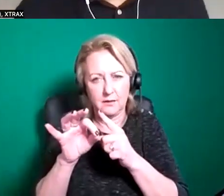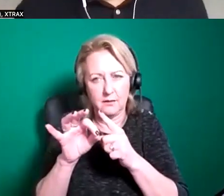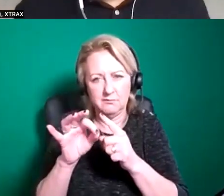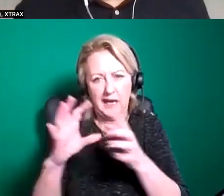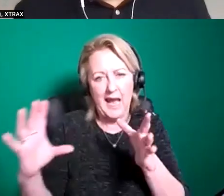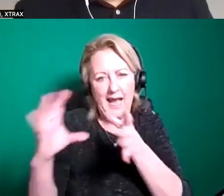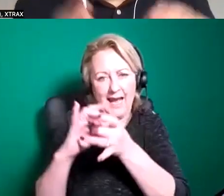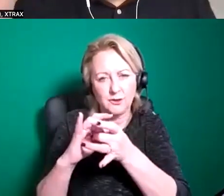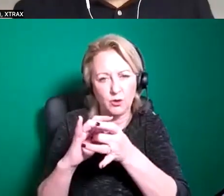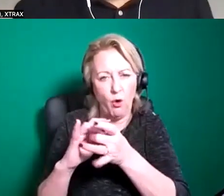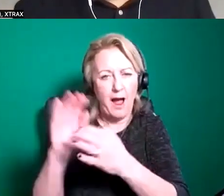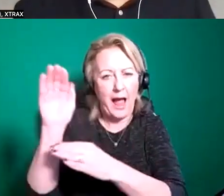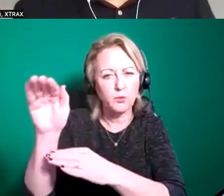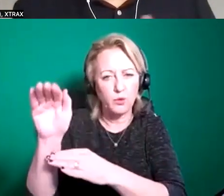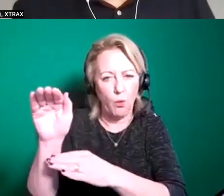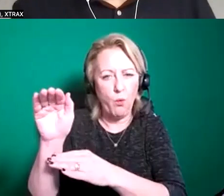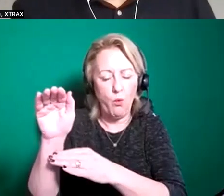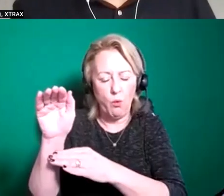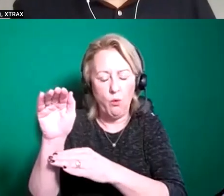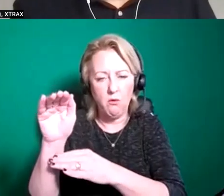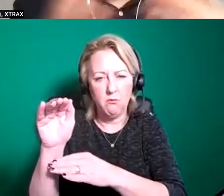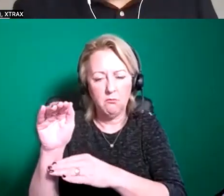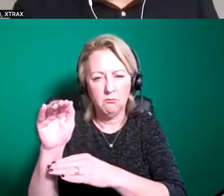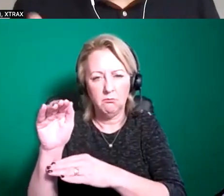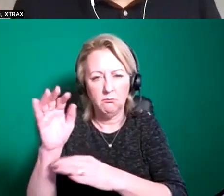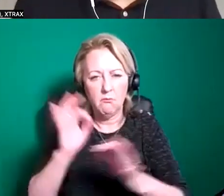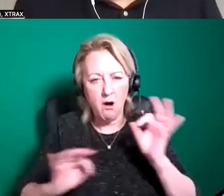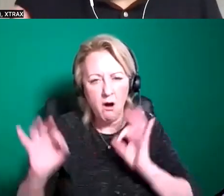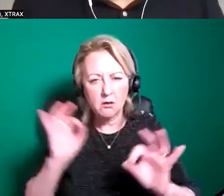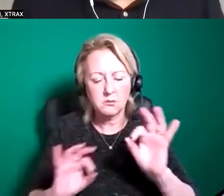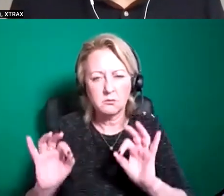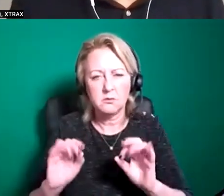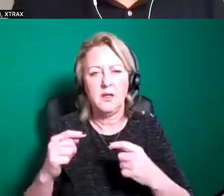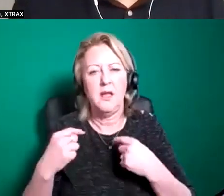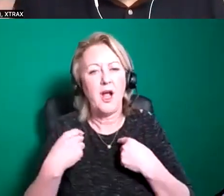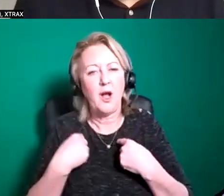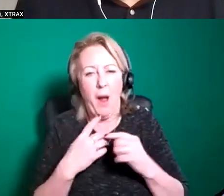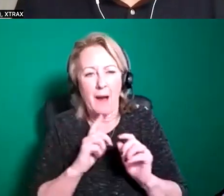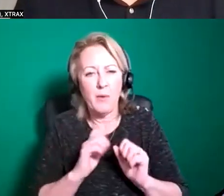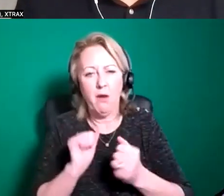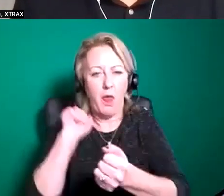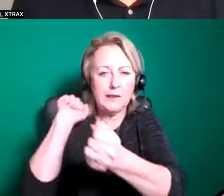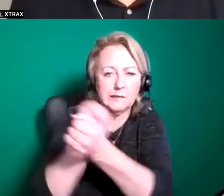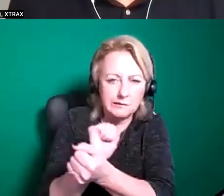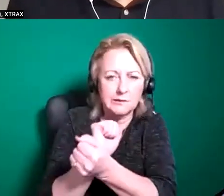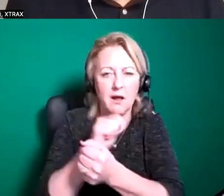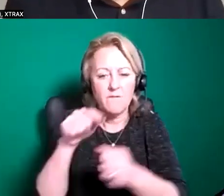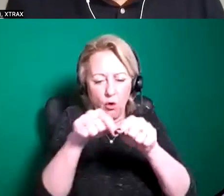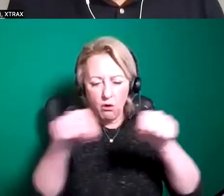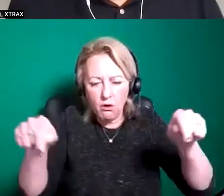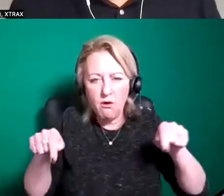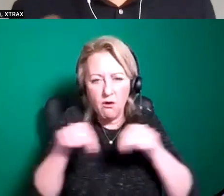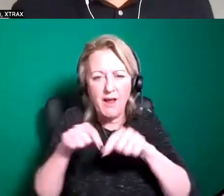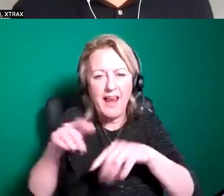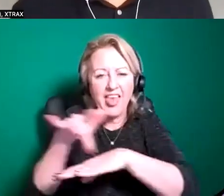we are not necessarily encumbered by uh having to make work fit in a particular kind of box or a particular kind of theater space